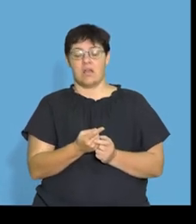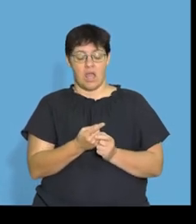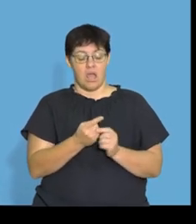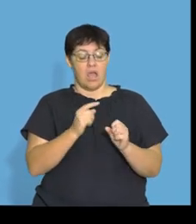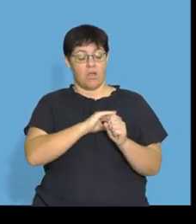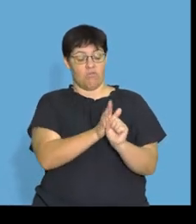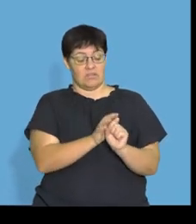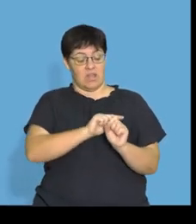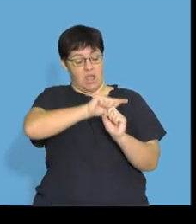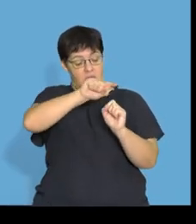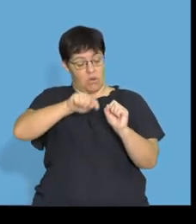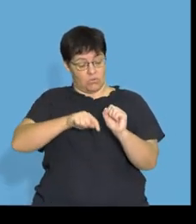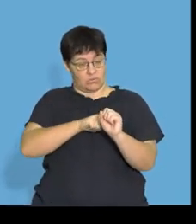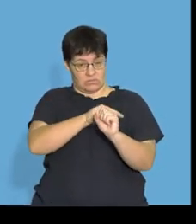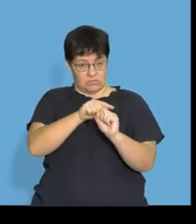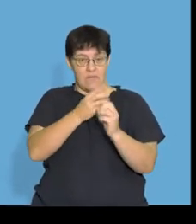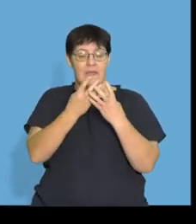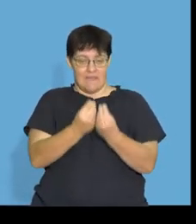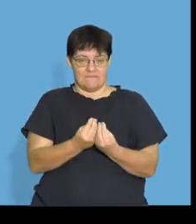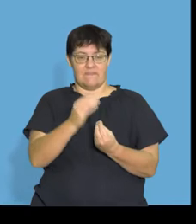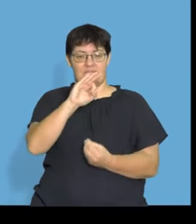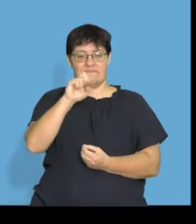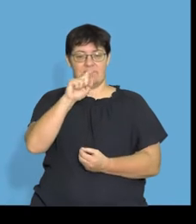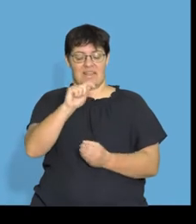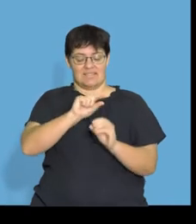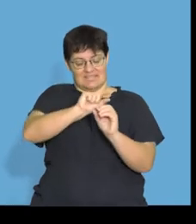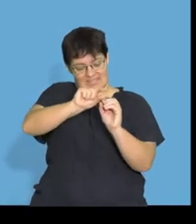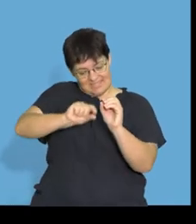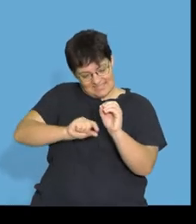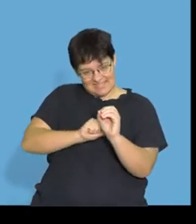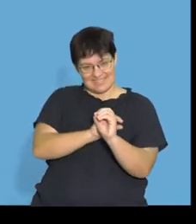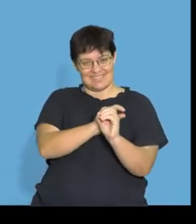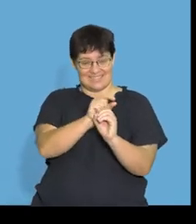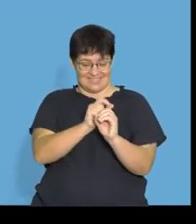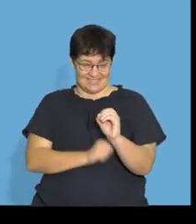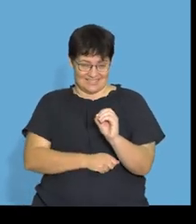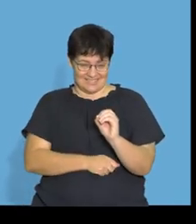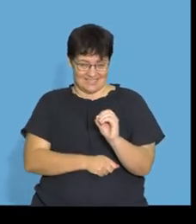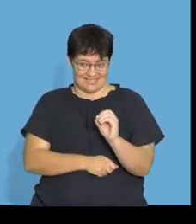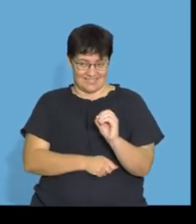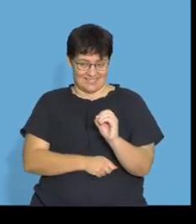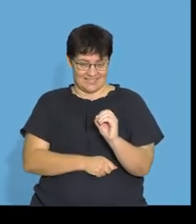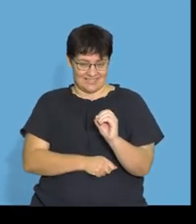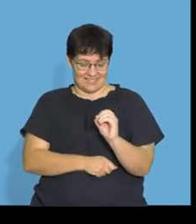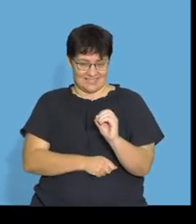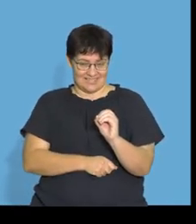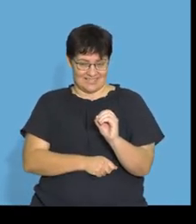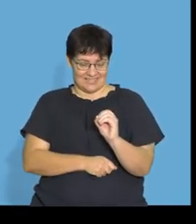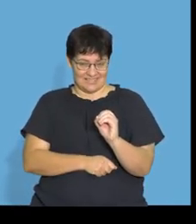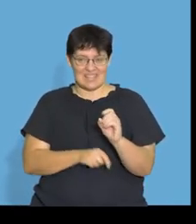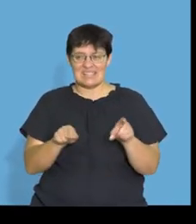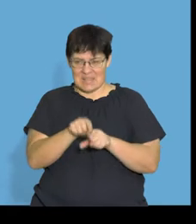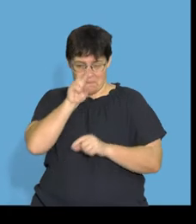around the virus over here, there's a fat layer, right? There's a fat layer.